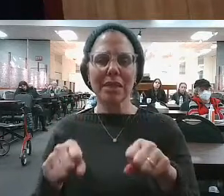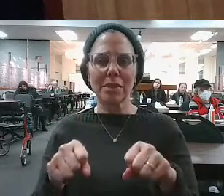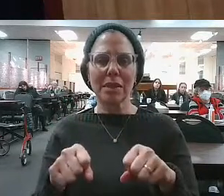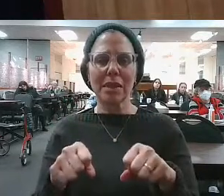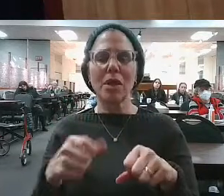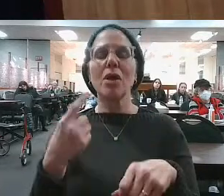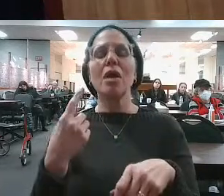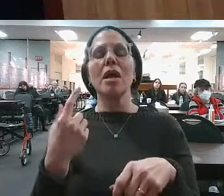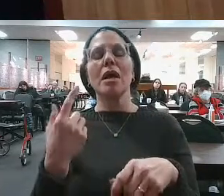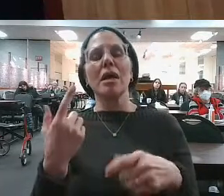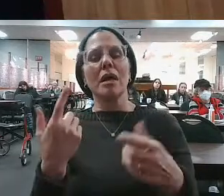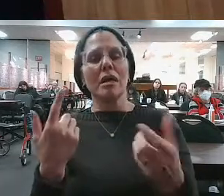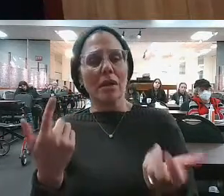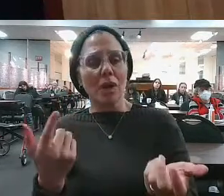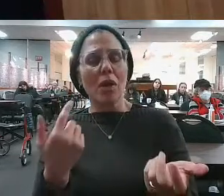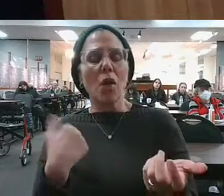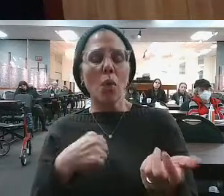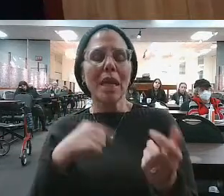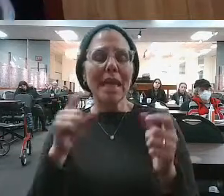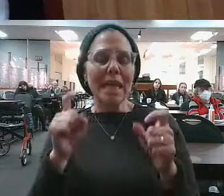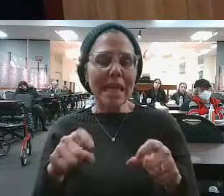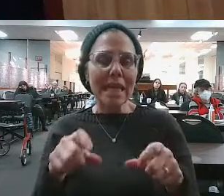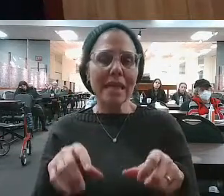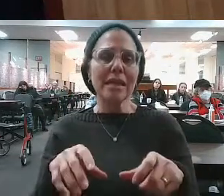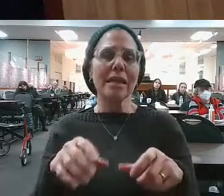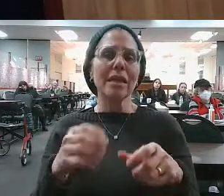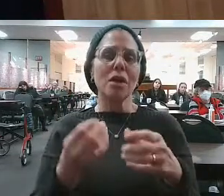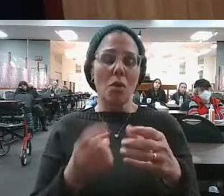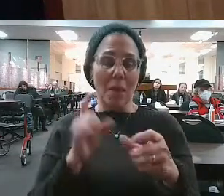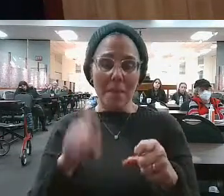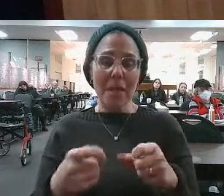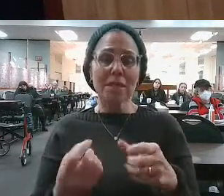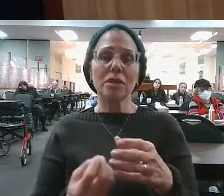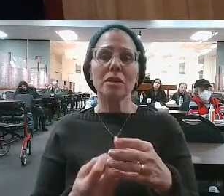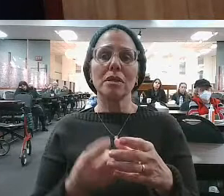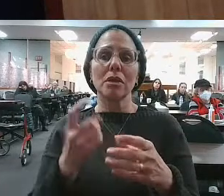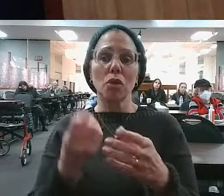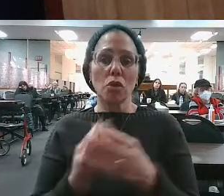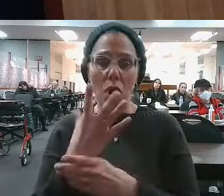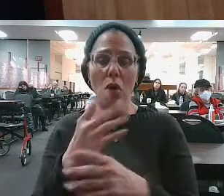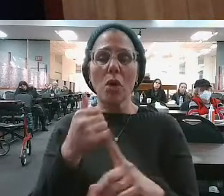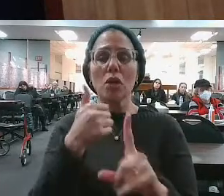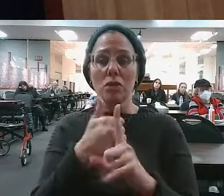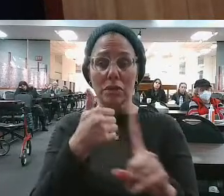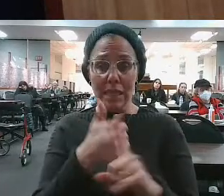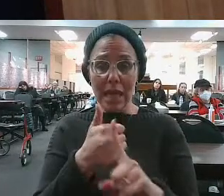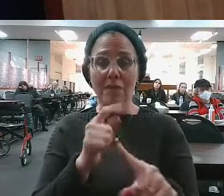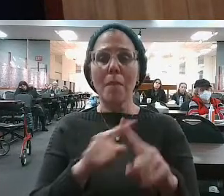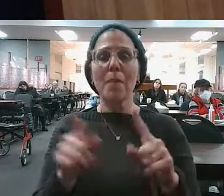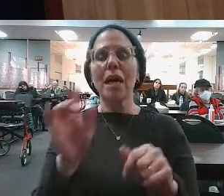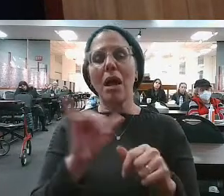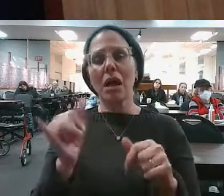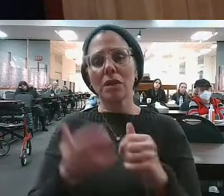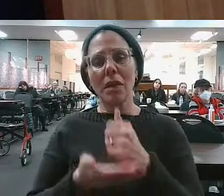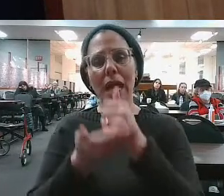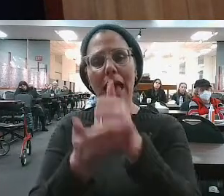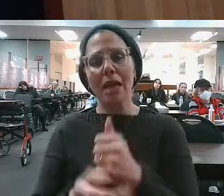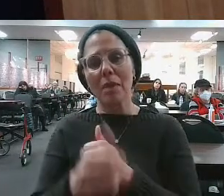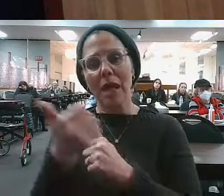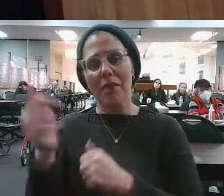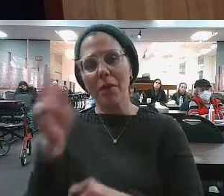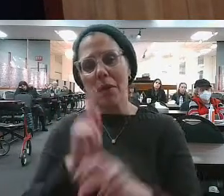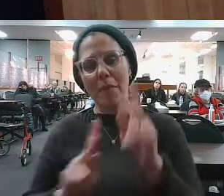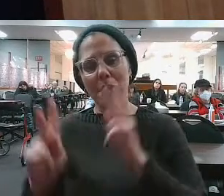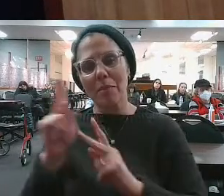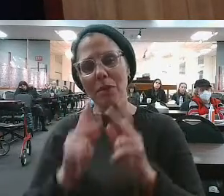selfish growth. I don't mean selfish in a bad way. I mean selfish growth, growth of the self. But then there's also the ability to enable growth in others.